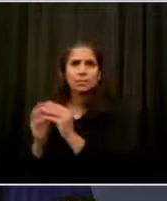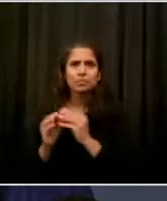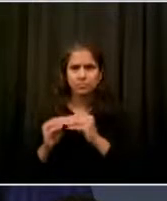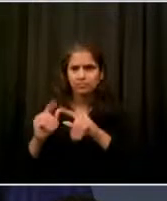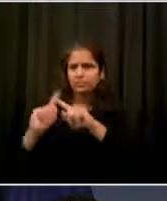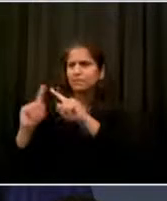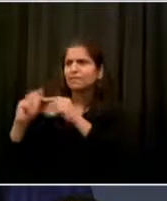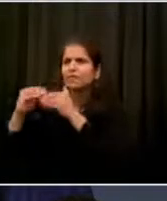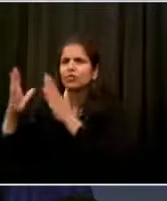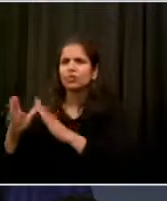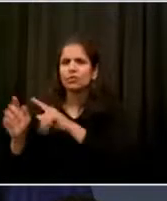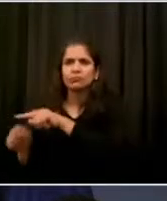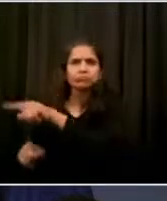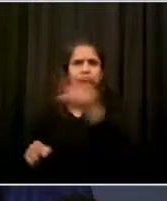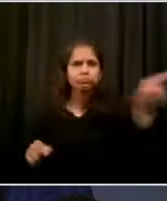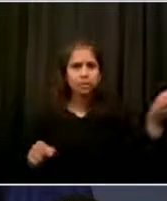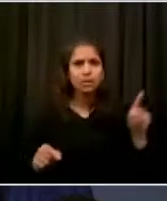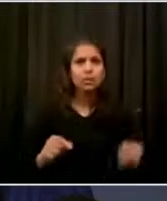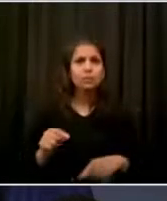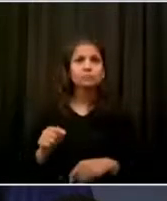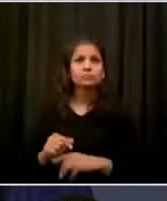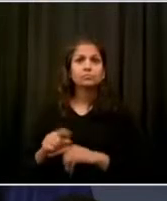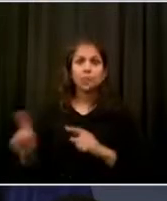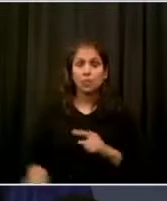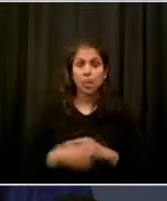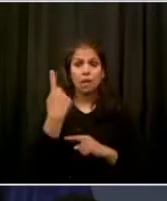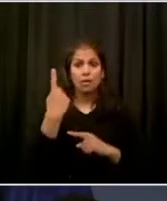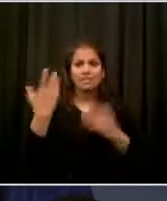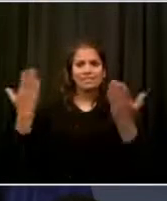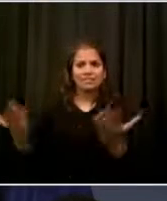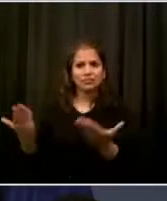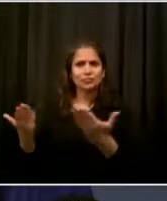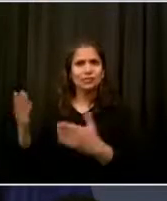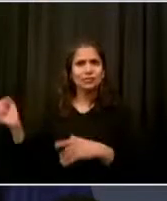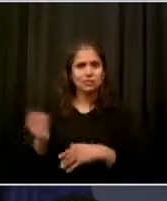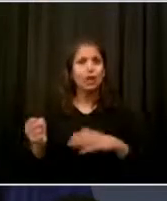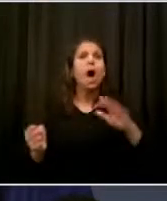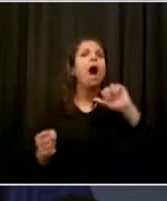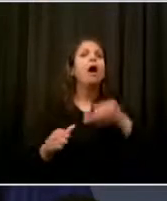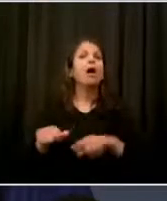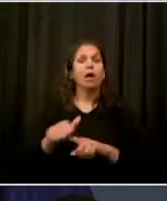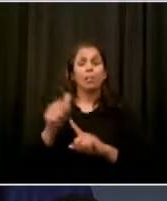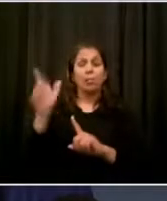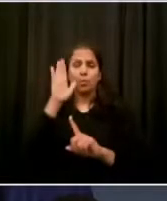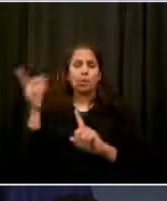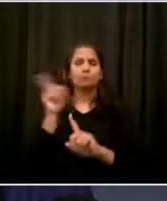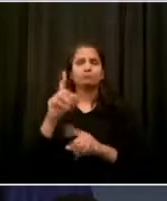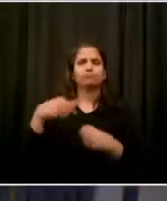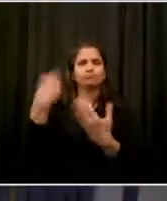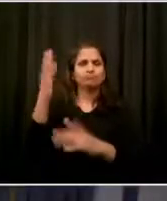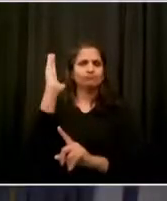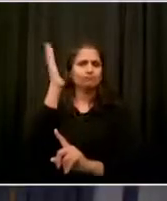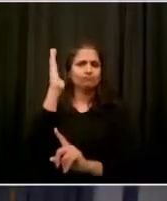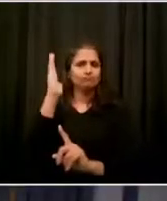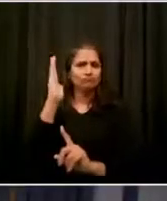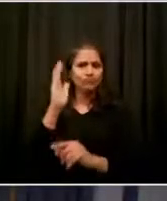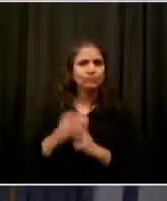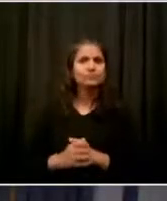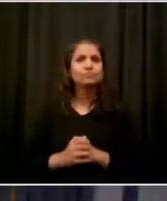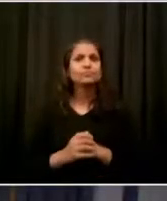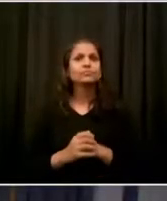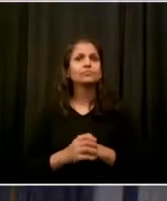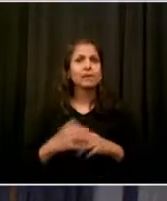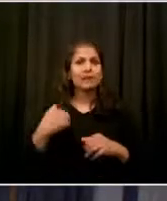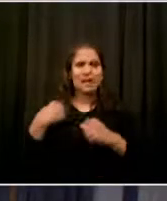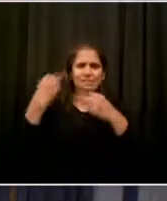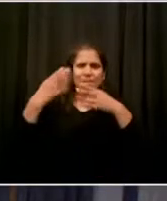speak on behalf of the group. But I want to acknowledge and thank each and every one of them. Reverend Kevin McCall, civil rights activist born